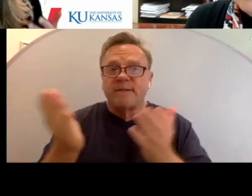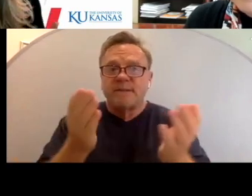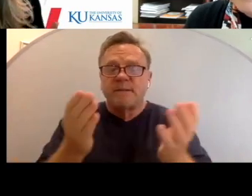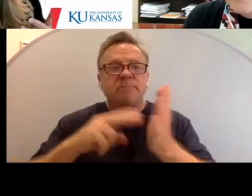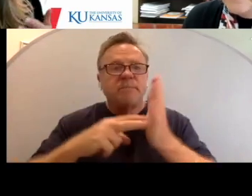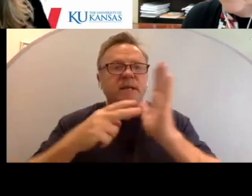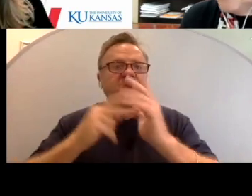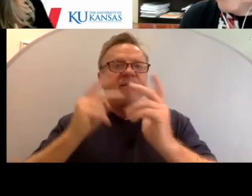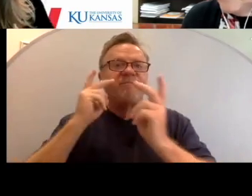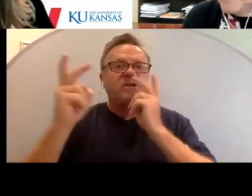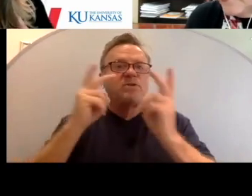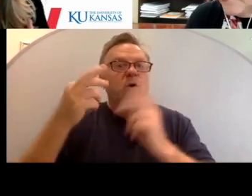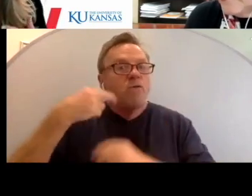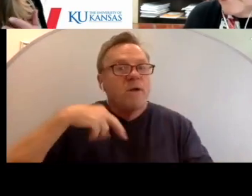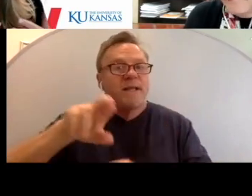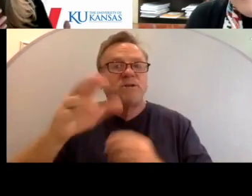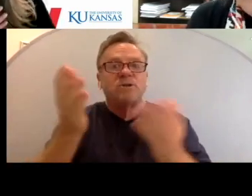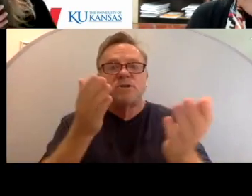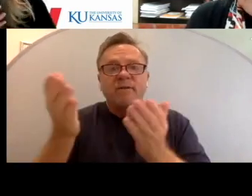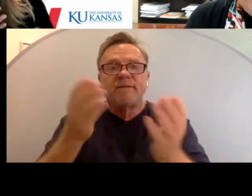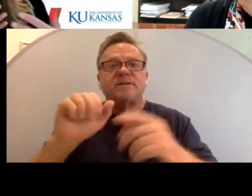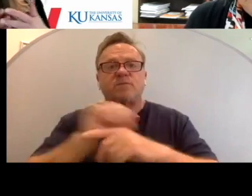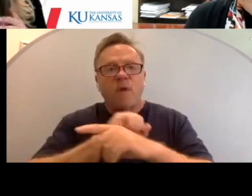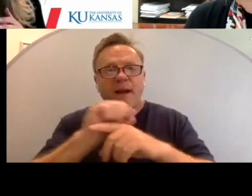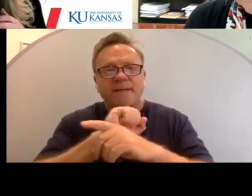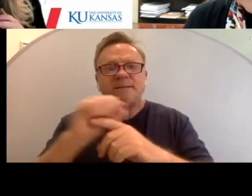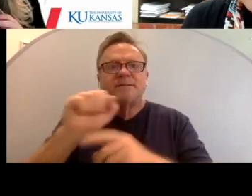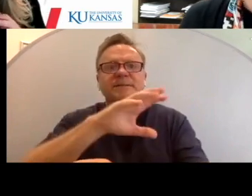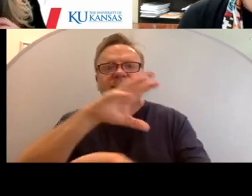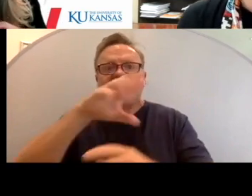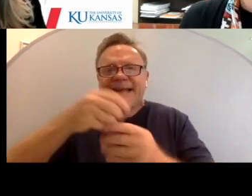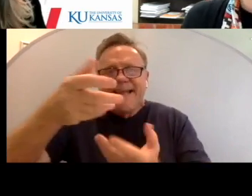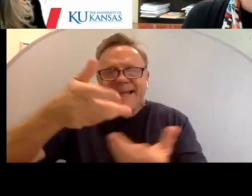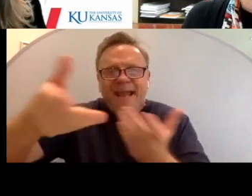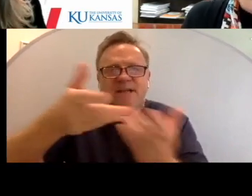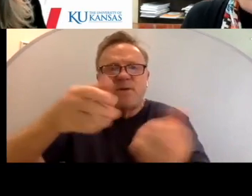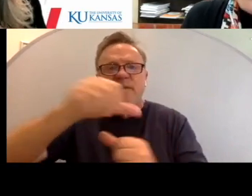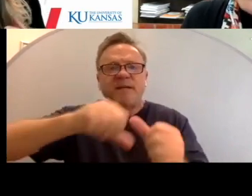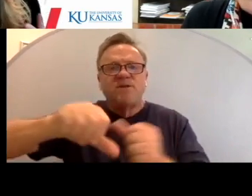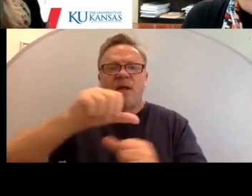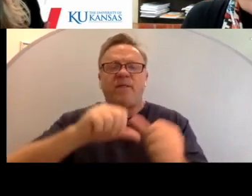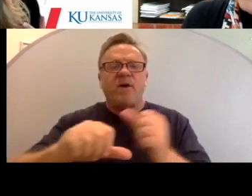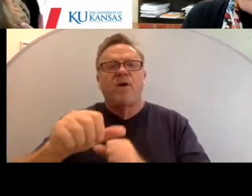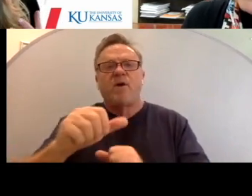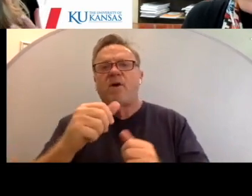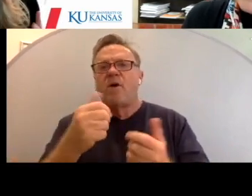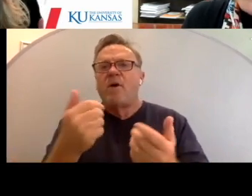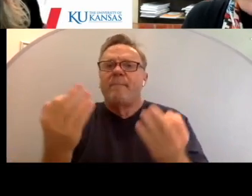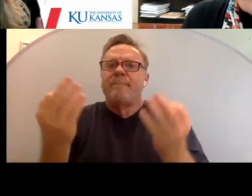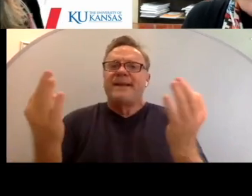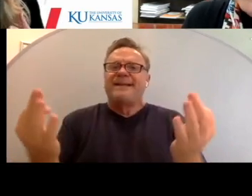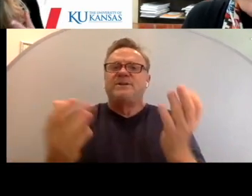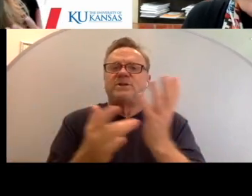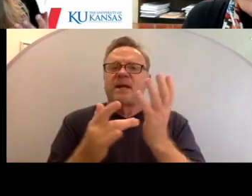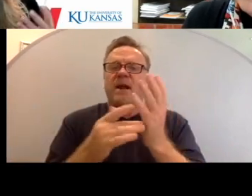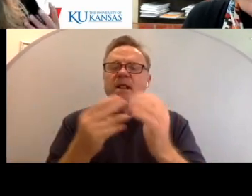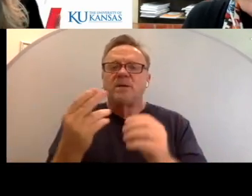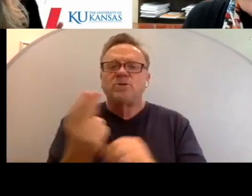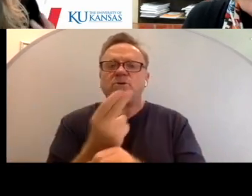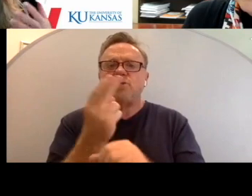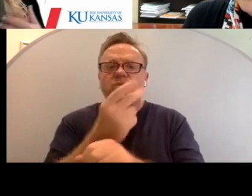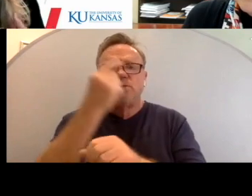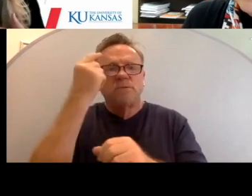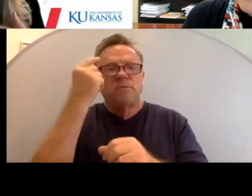virtual religious services and practices engaging with one another, meditation technologies used for